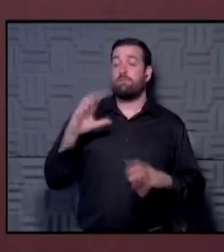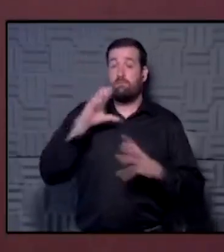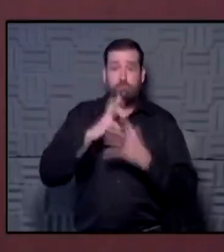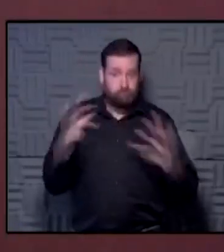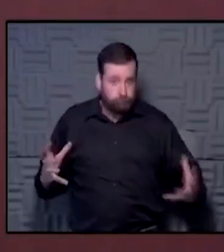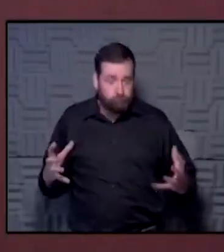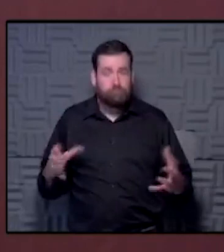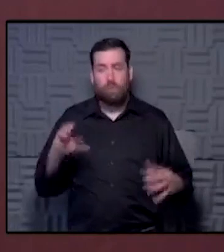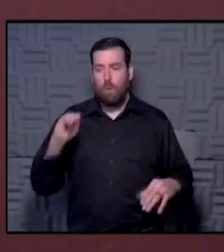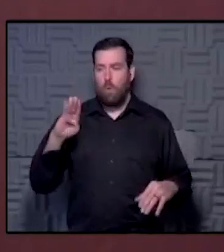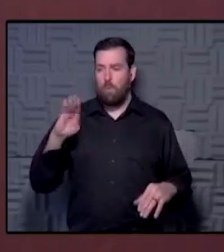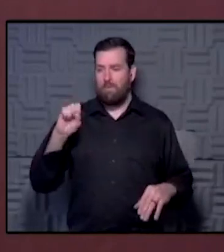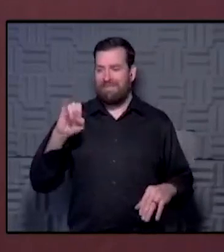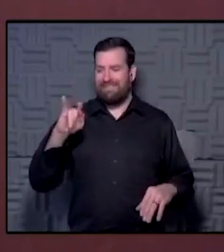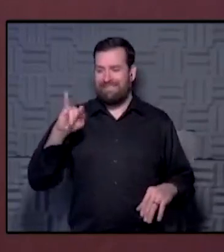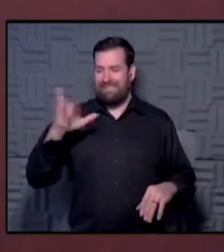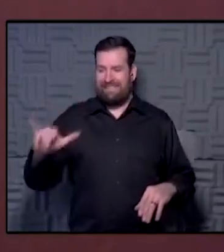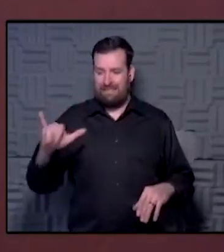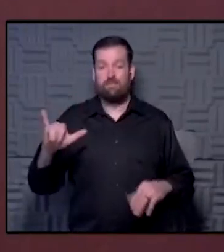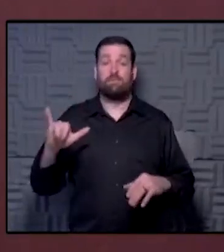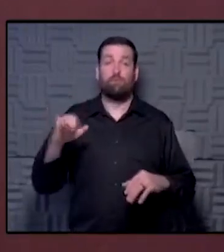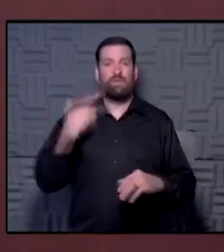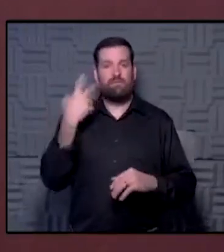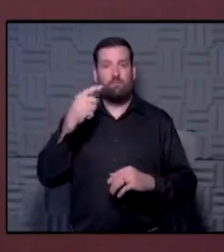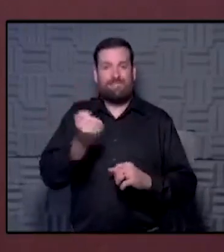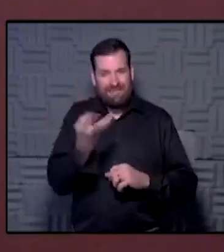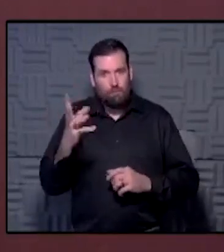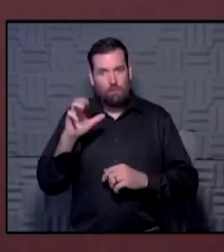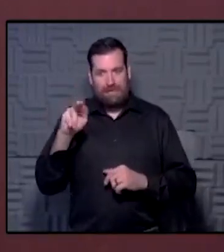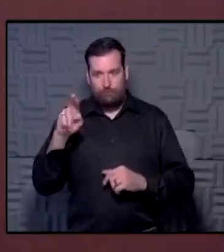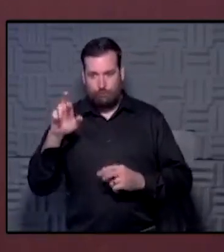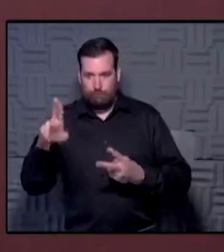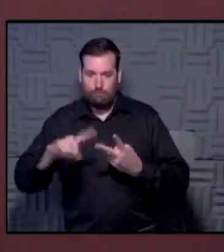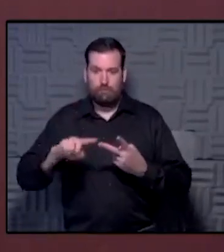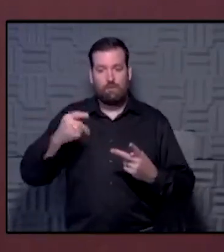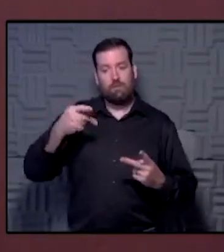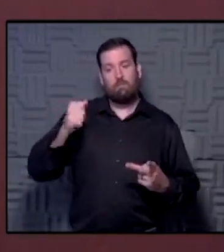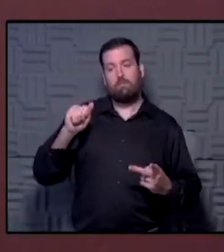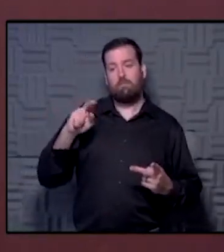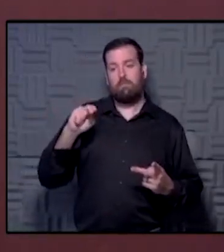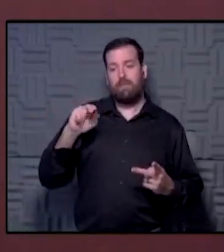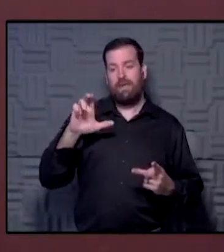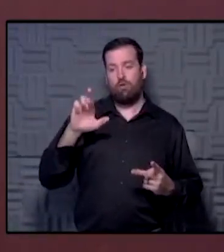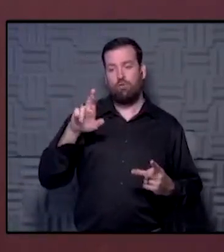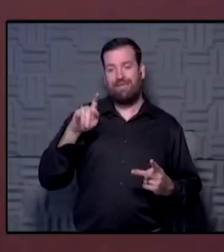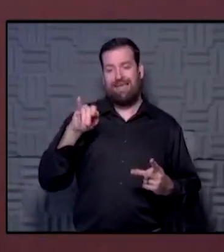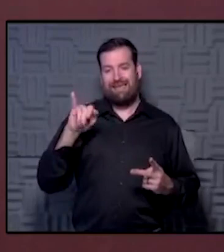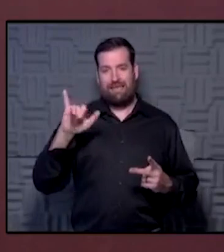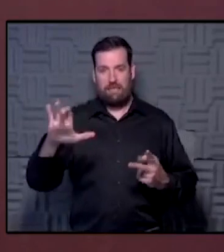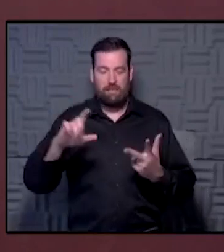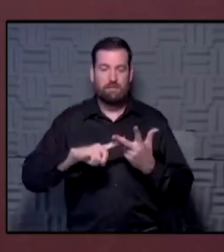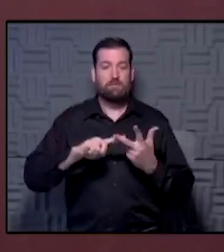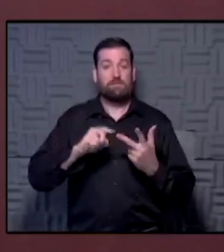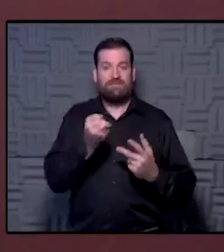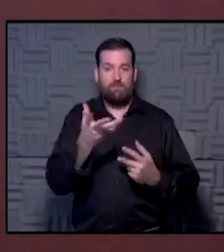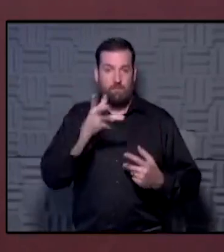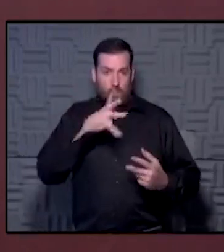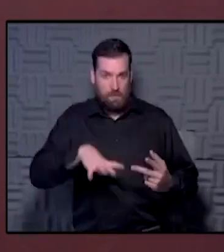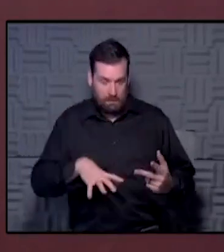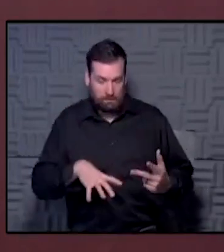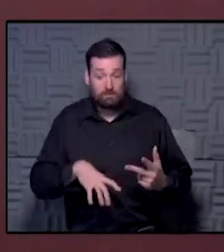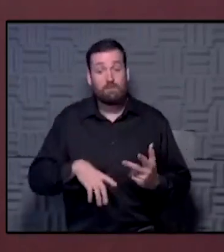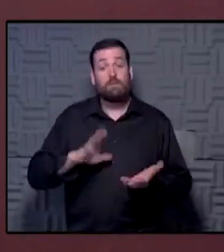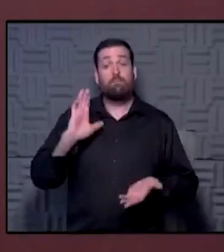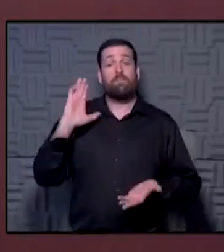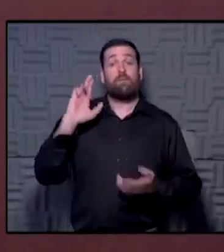including some of the women's cancers, including pancreatic cancer. And actually, reducing obesity